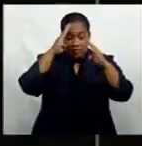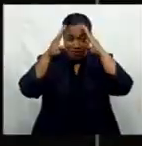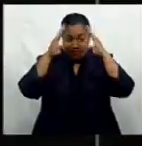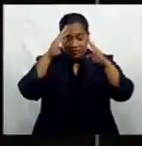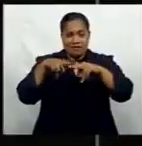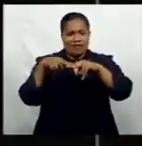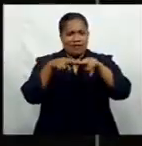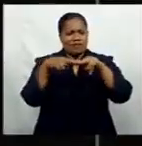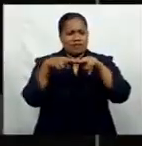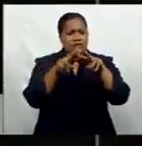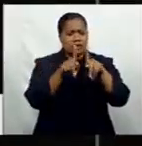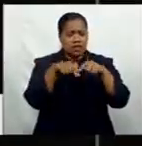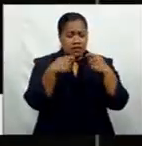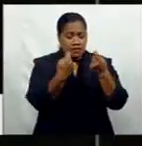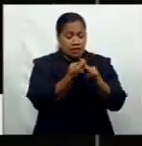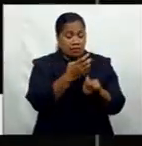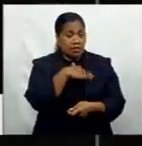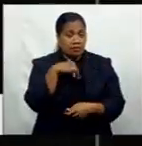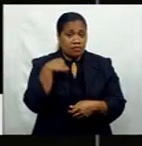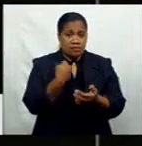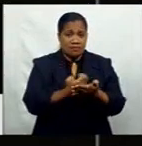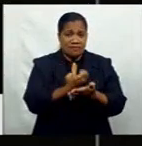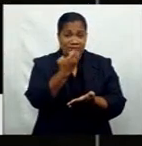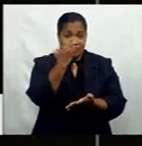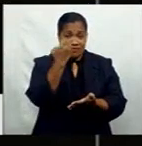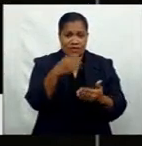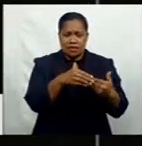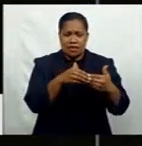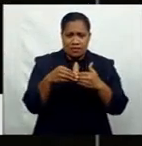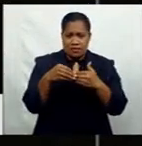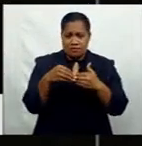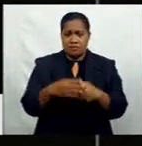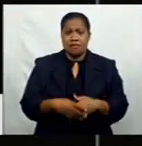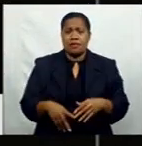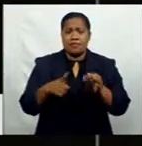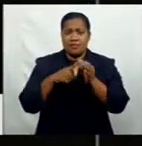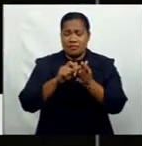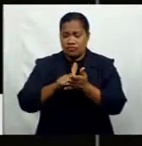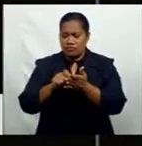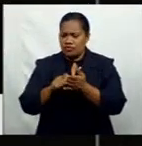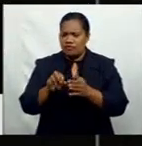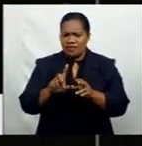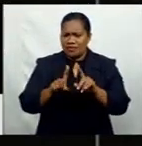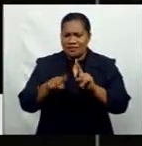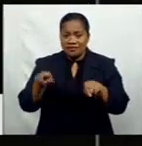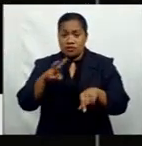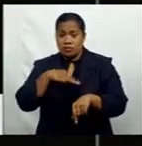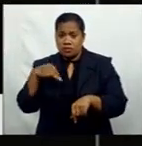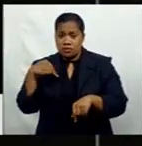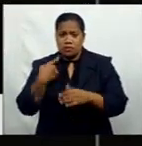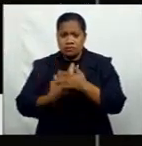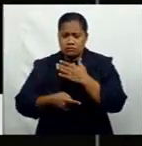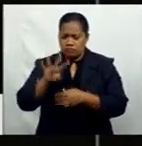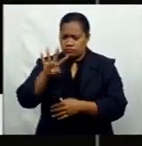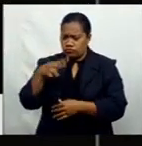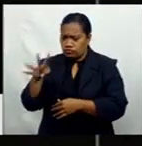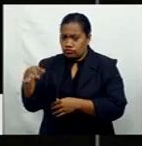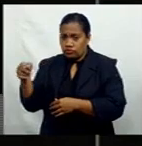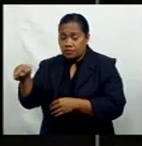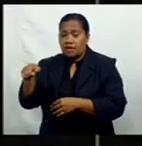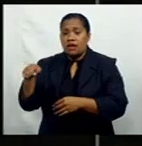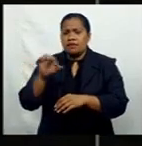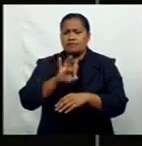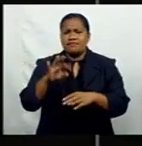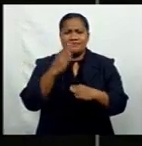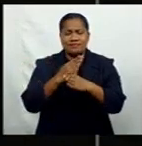A team at the Ministry of Economy, led by permanent secretaries of various ministries, are vetting unemployment assistance applications